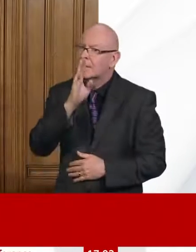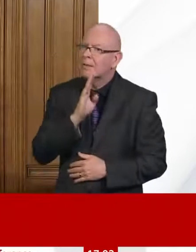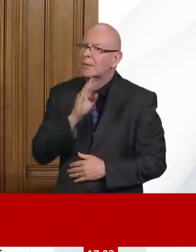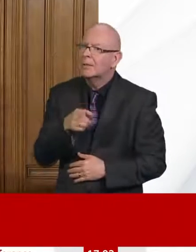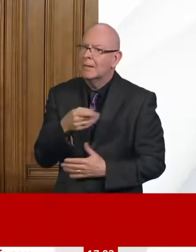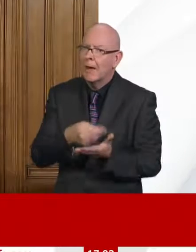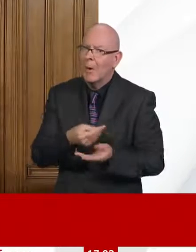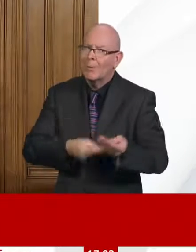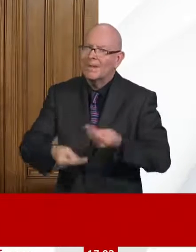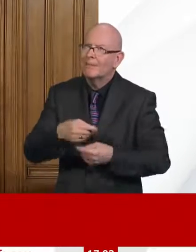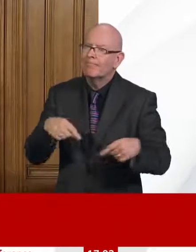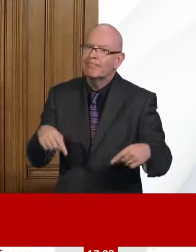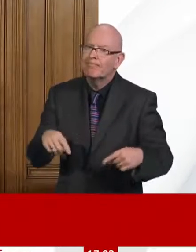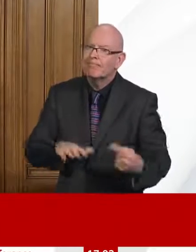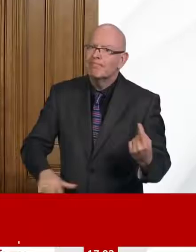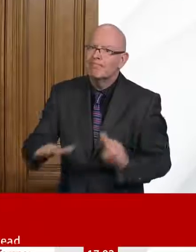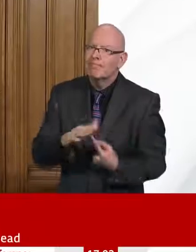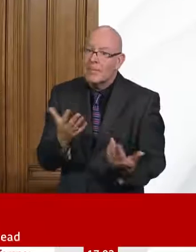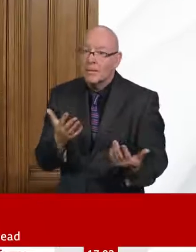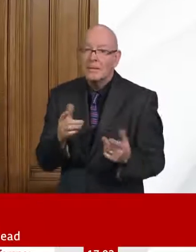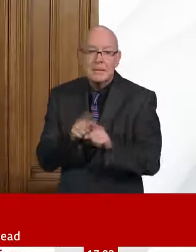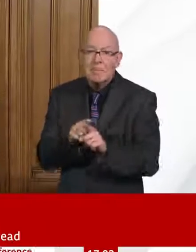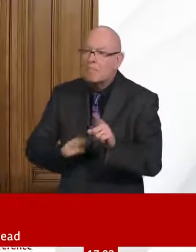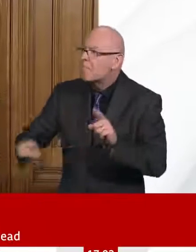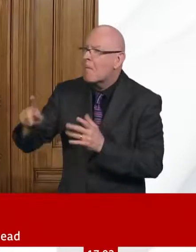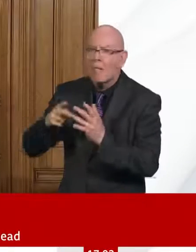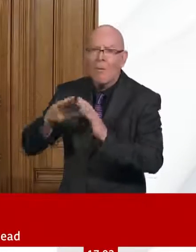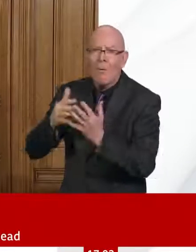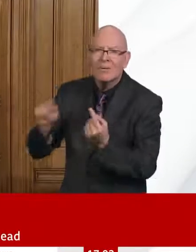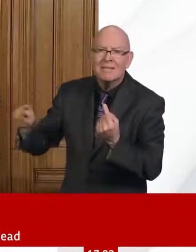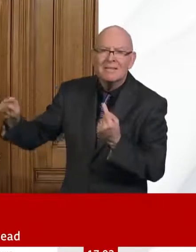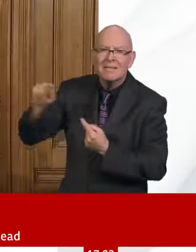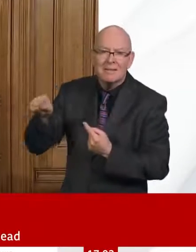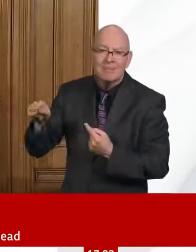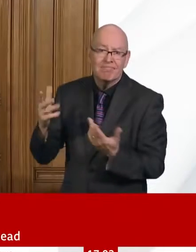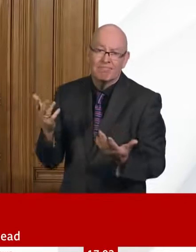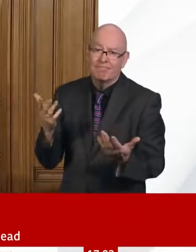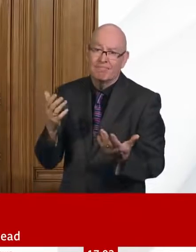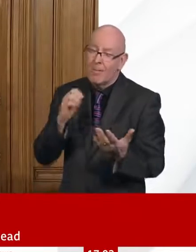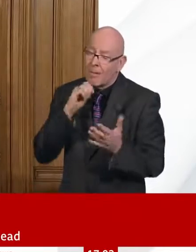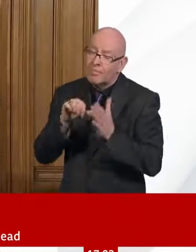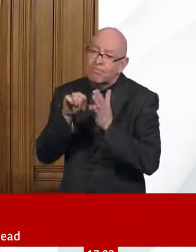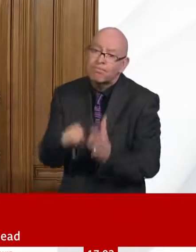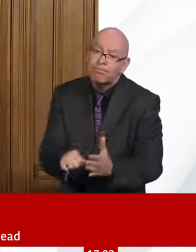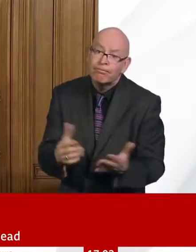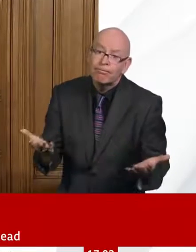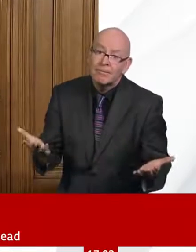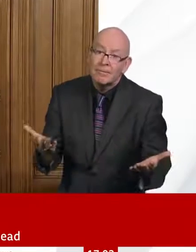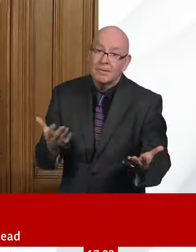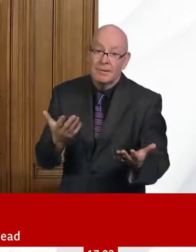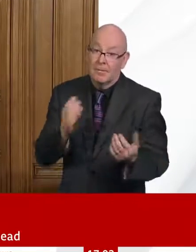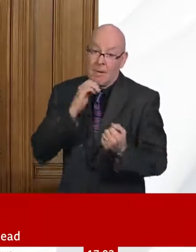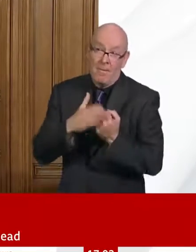before, we can't protect every business and every household. But we came into this crisis